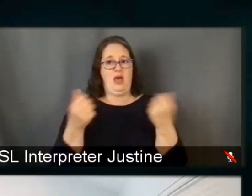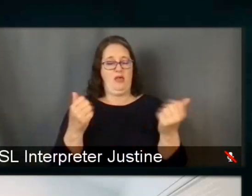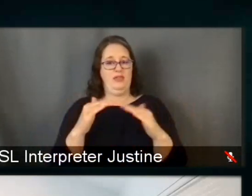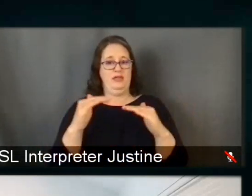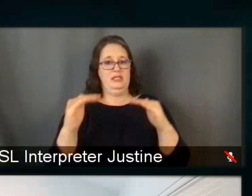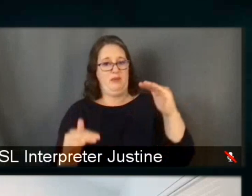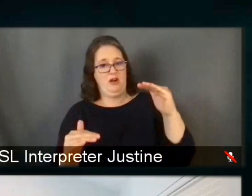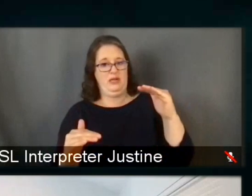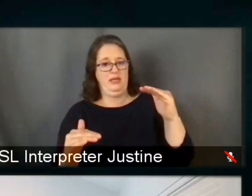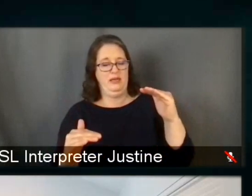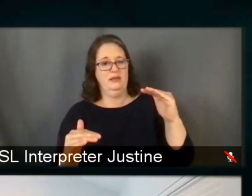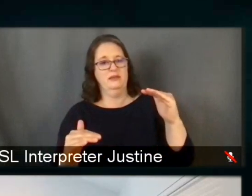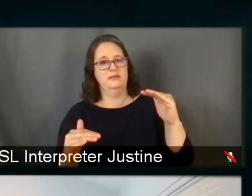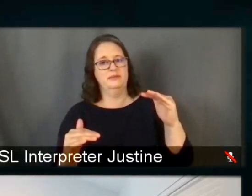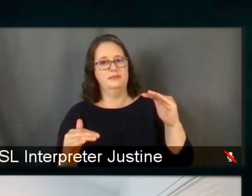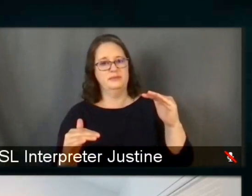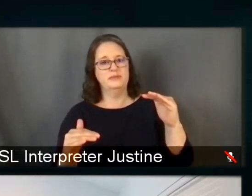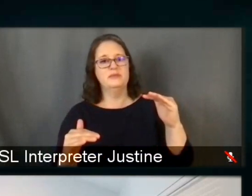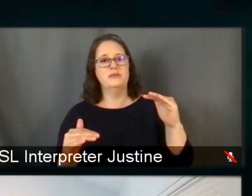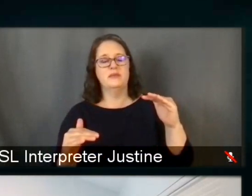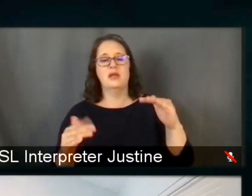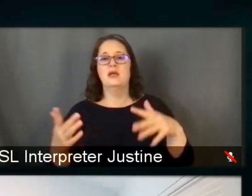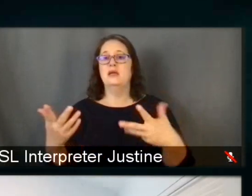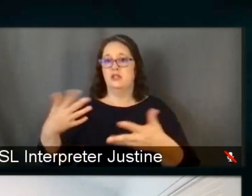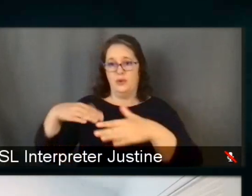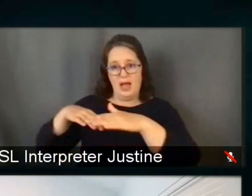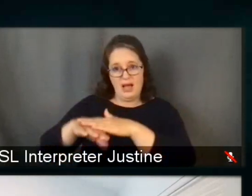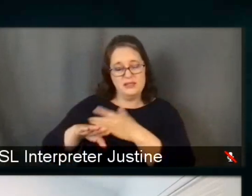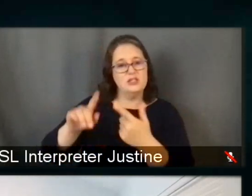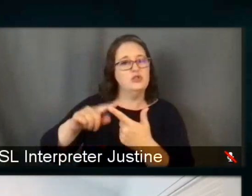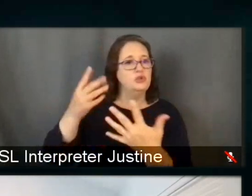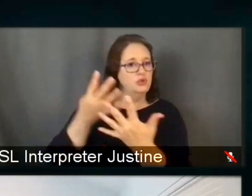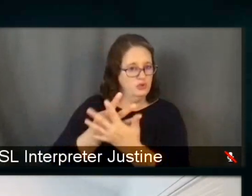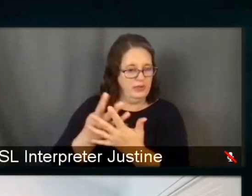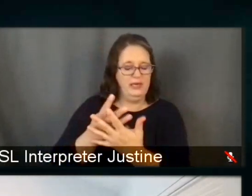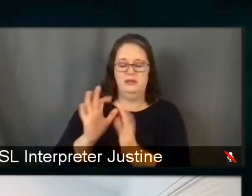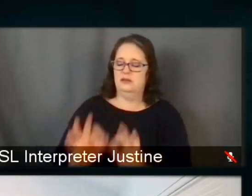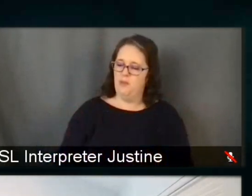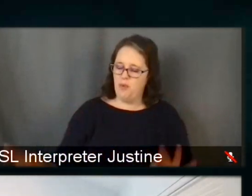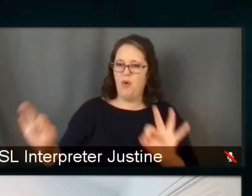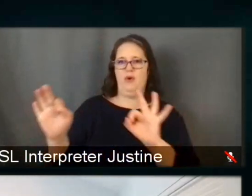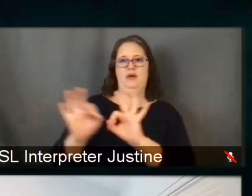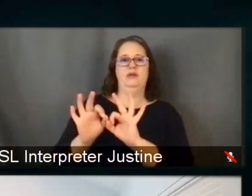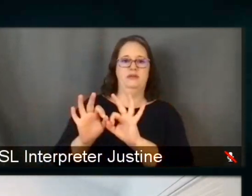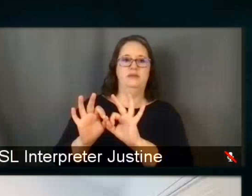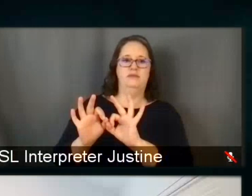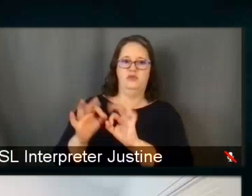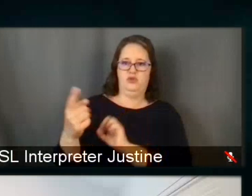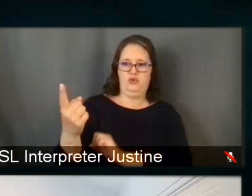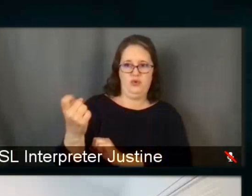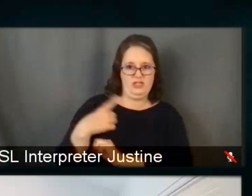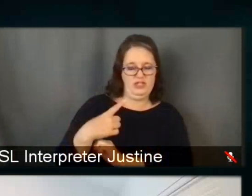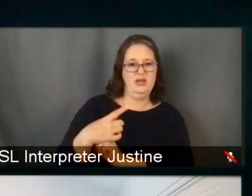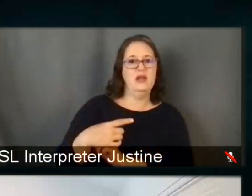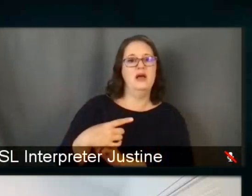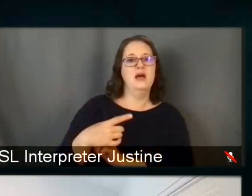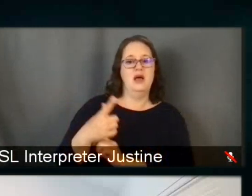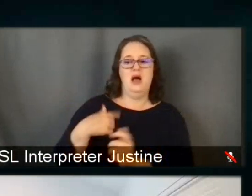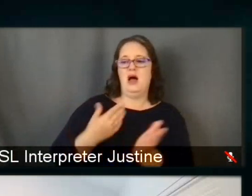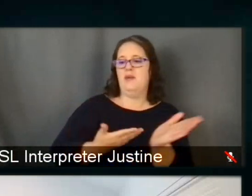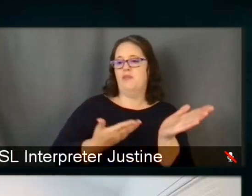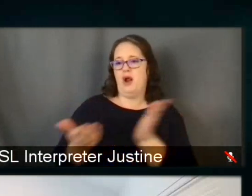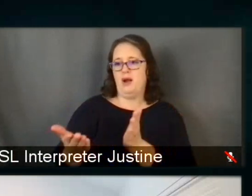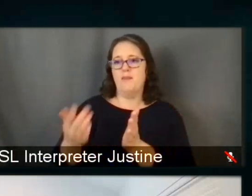certainly access to screening is an important question. I have brought this up for the Alaska Native